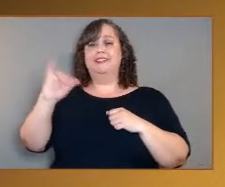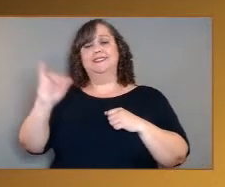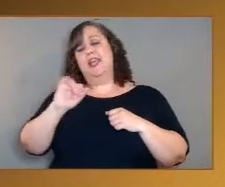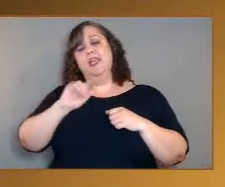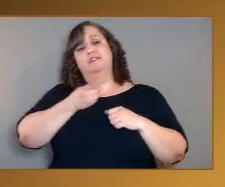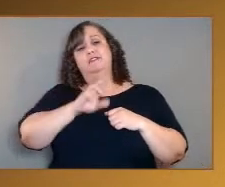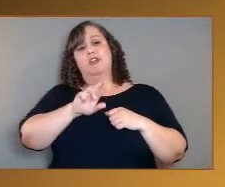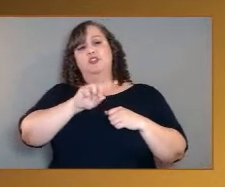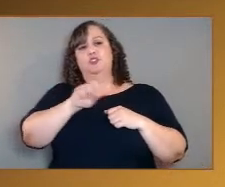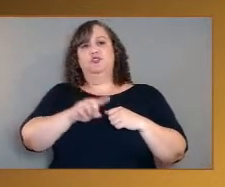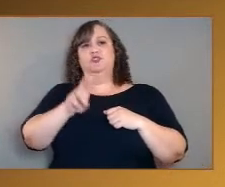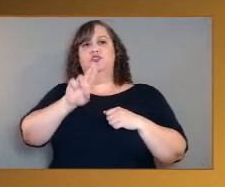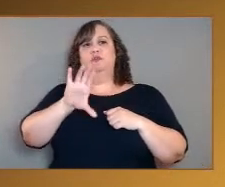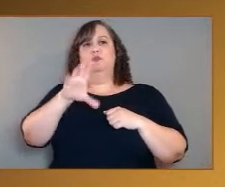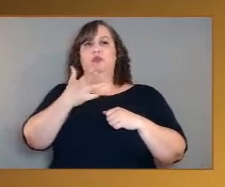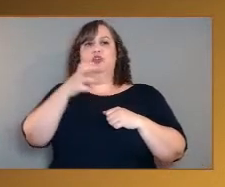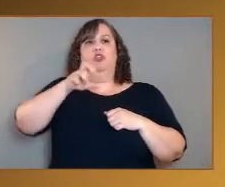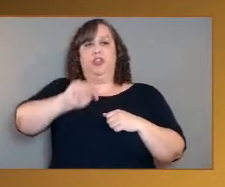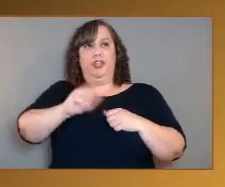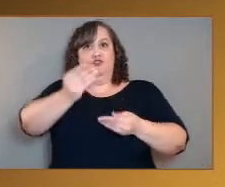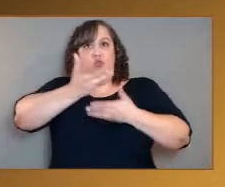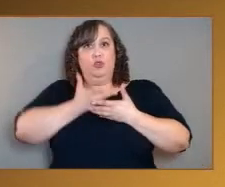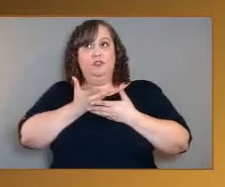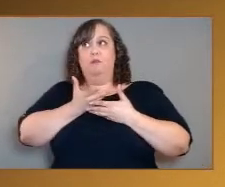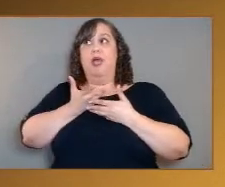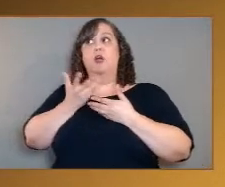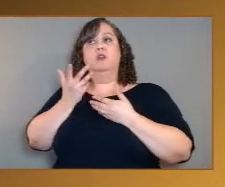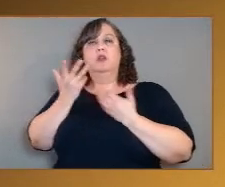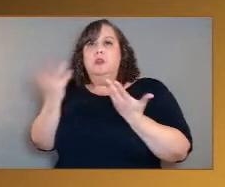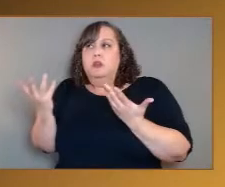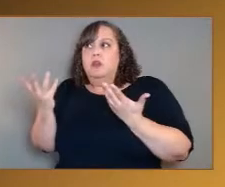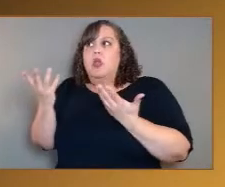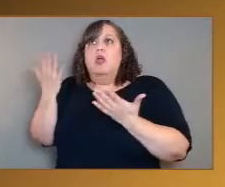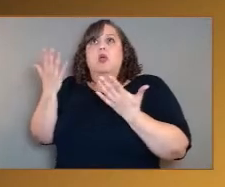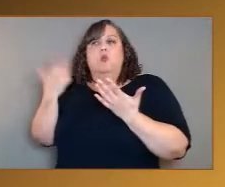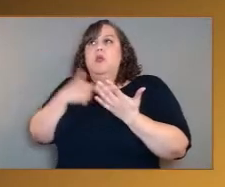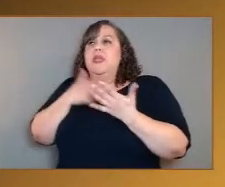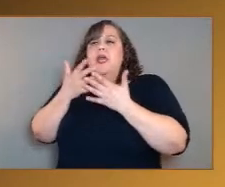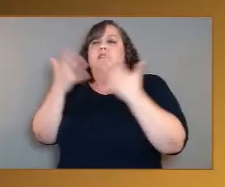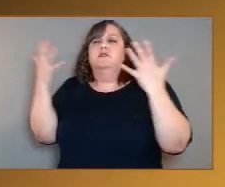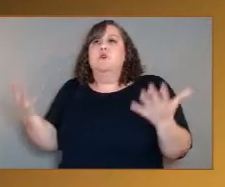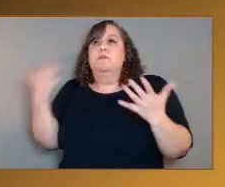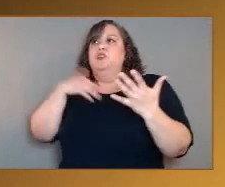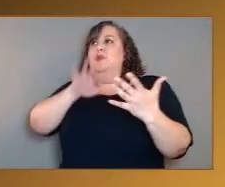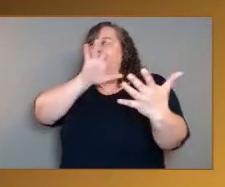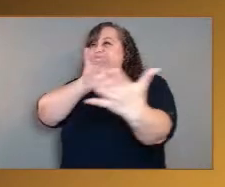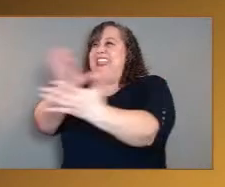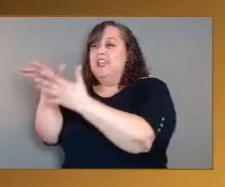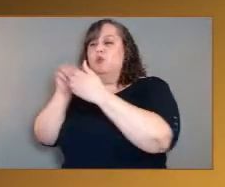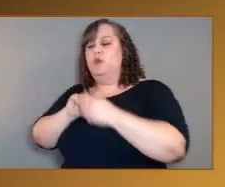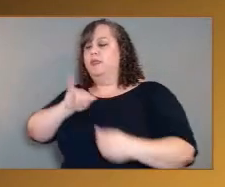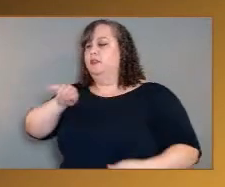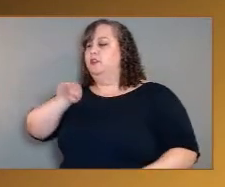with our James Webb telescope. We have to measure our Venus to understand those Venuses. That's what it's all about.